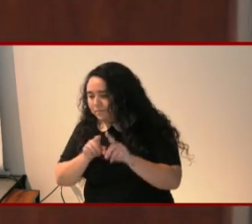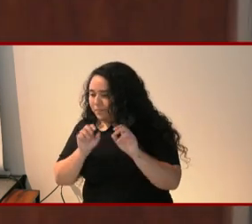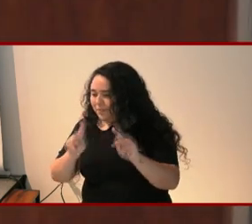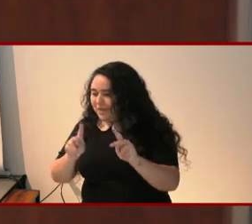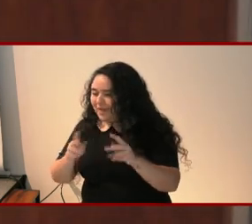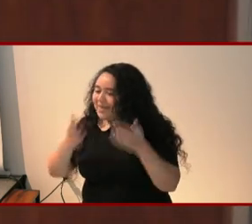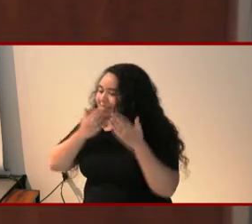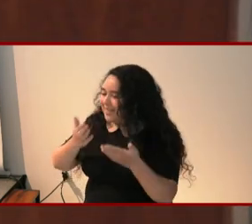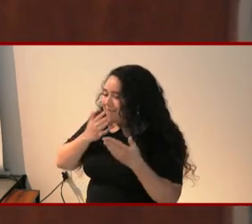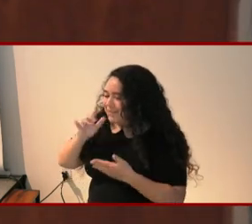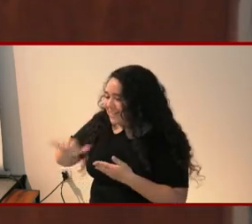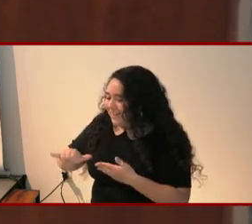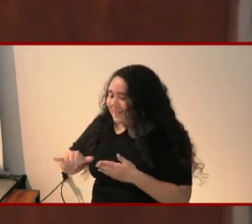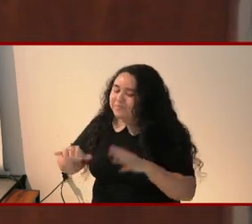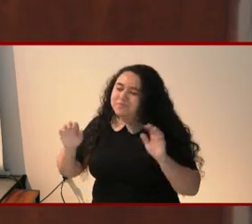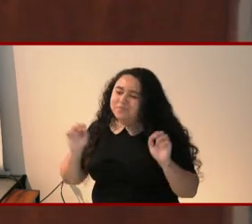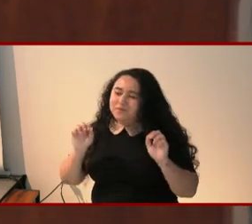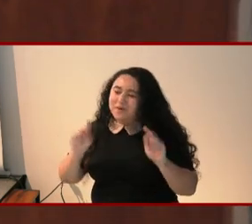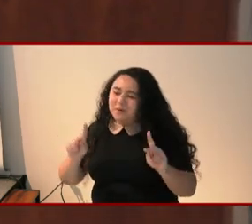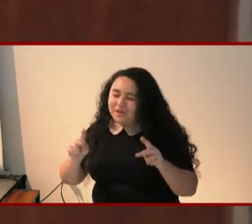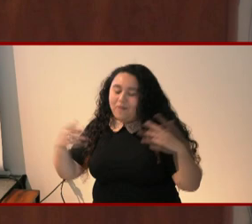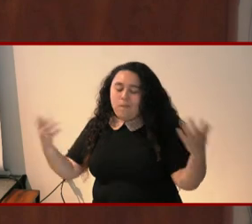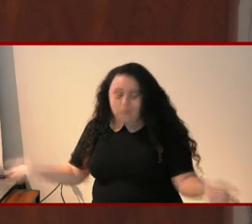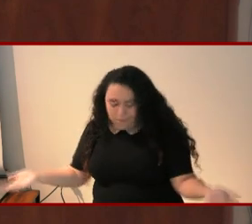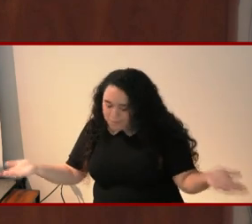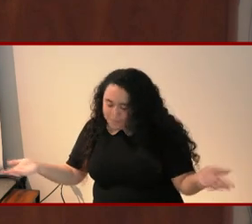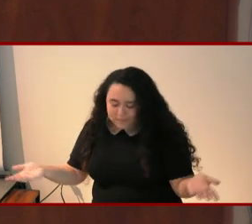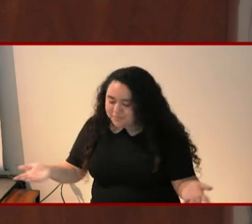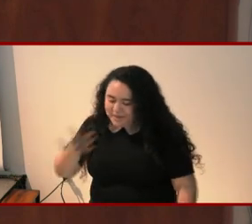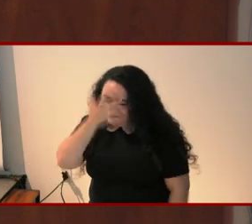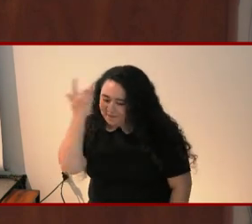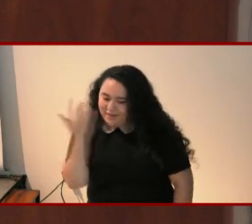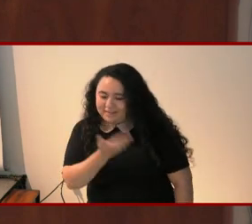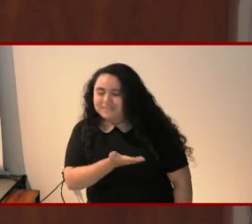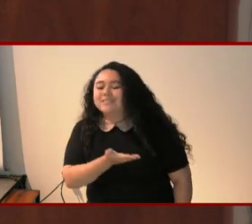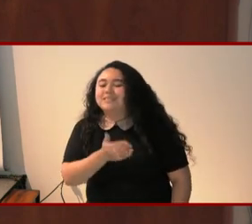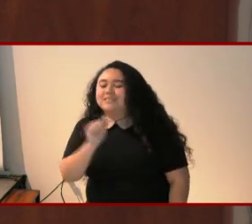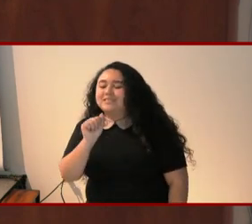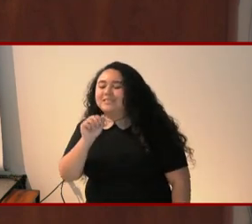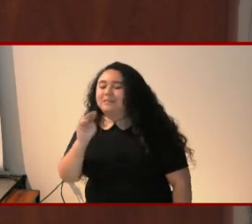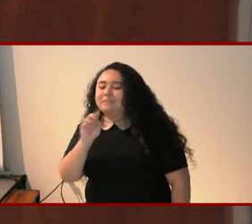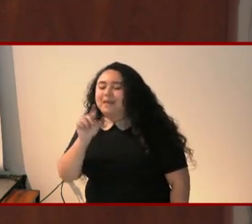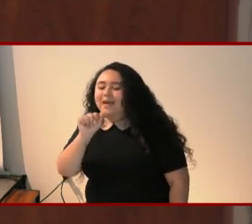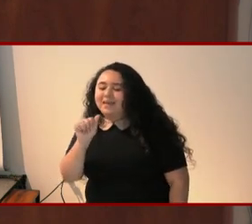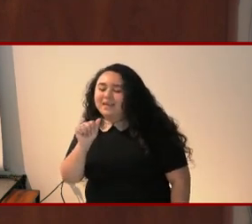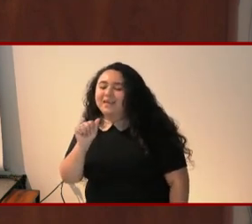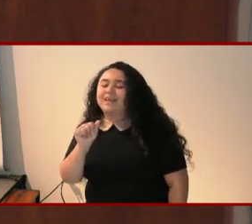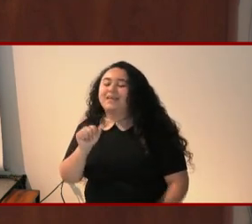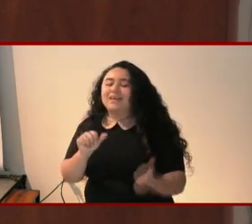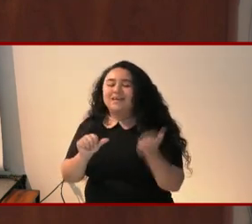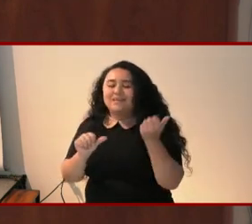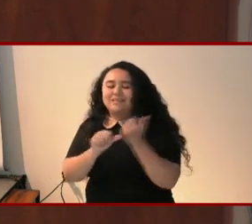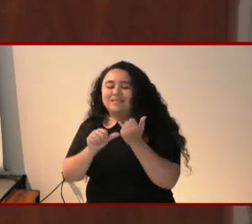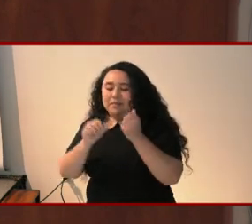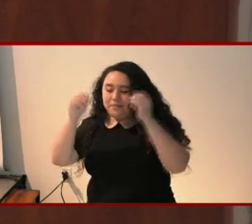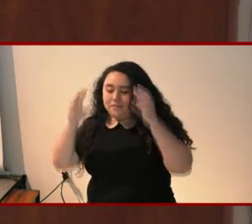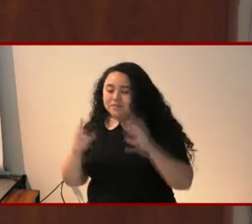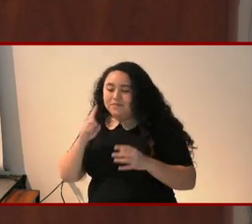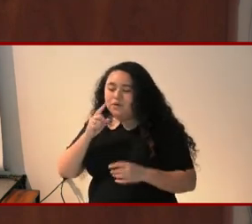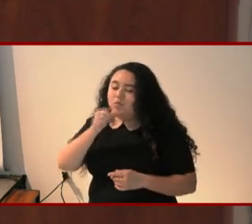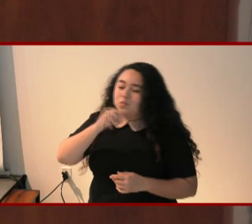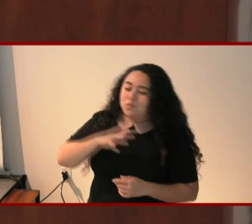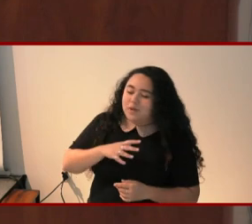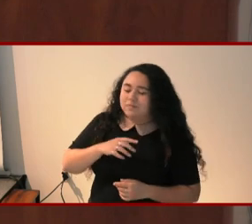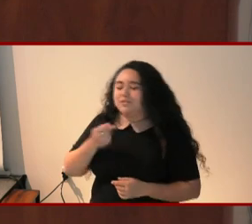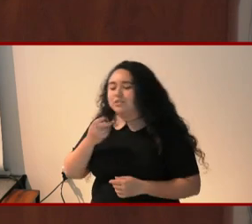you for that. Okay. So, you know, Amanda is an assistant professor of women's and gender studies